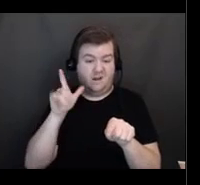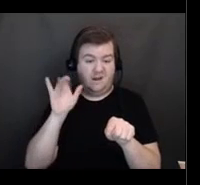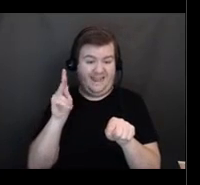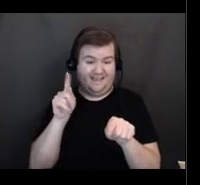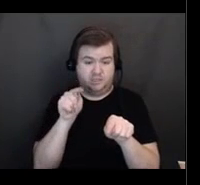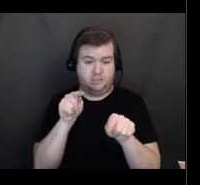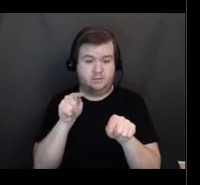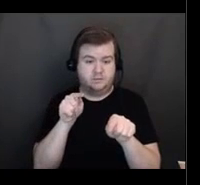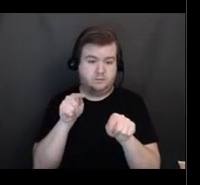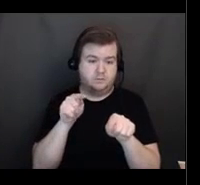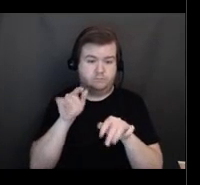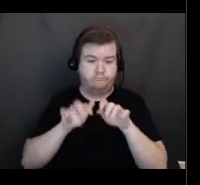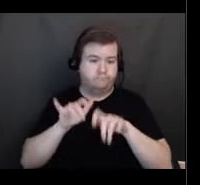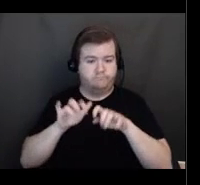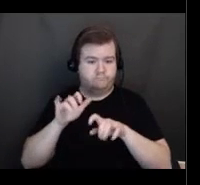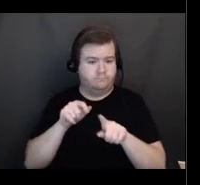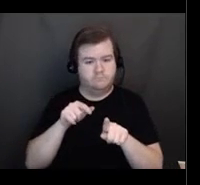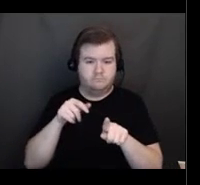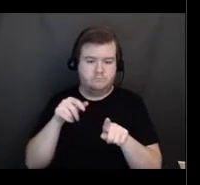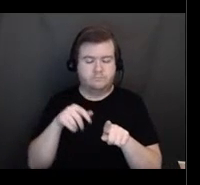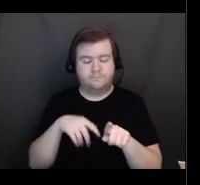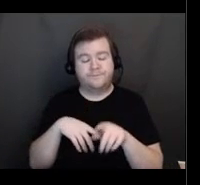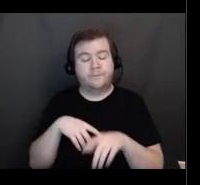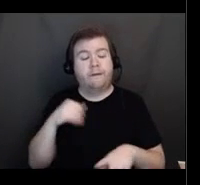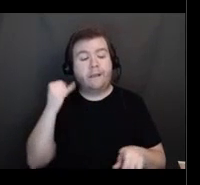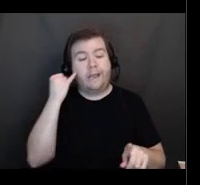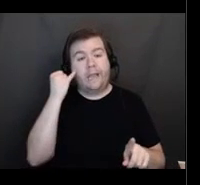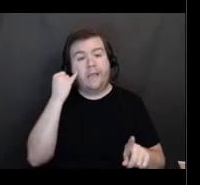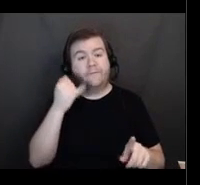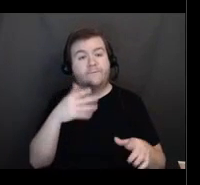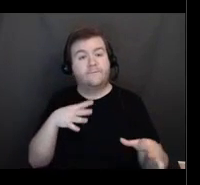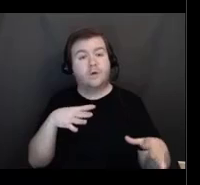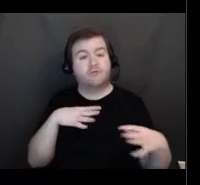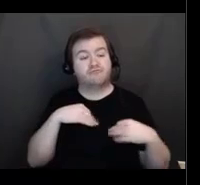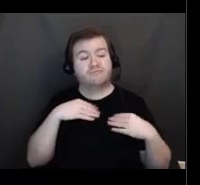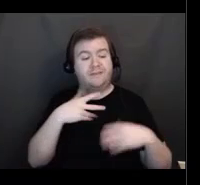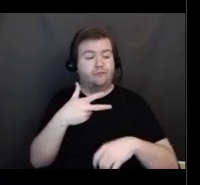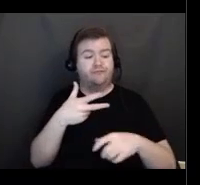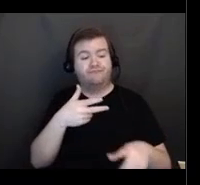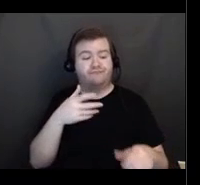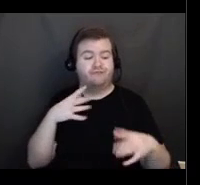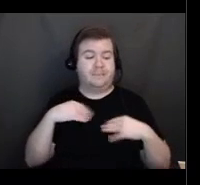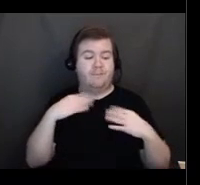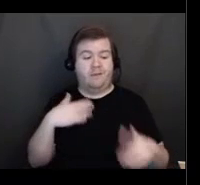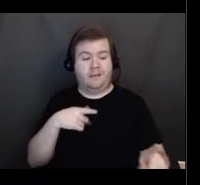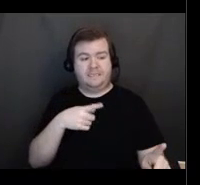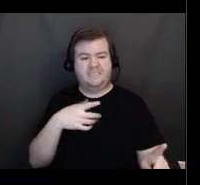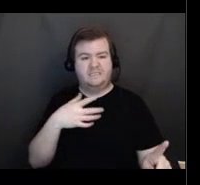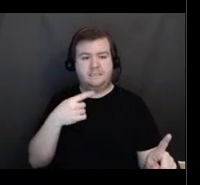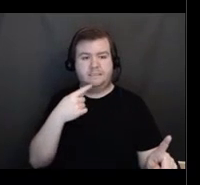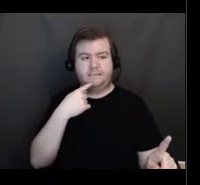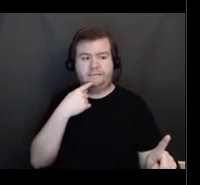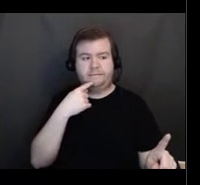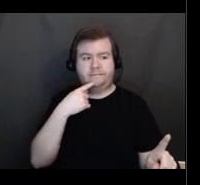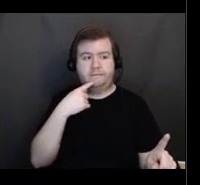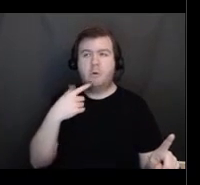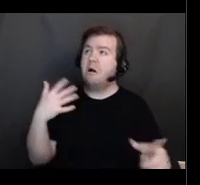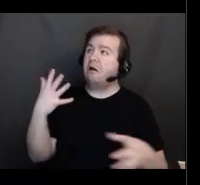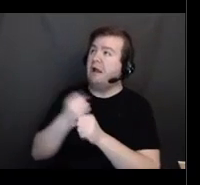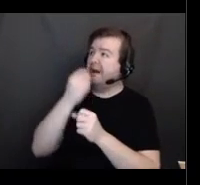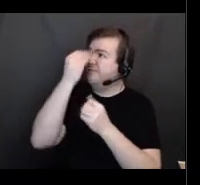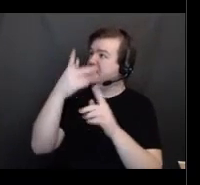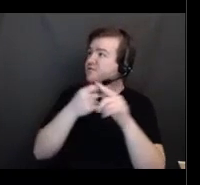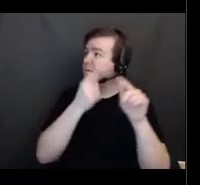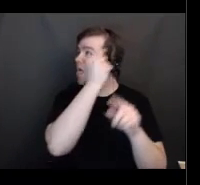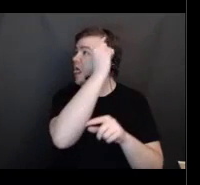If a recipient refers to any source, please feel free to direct them to the DPH COVID-19 vaccine